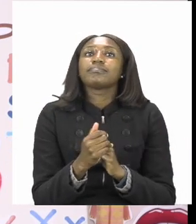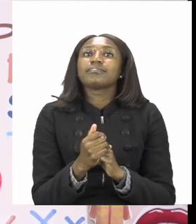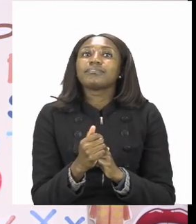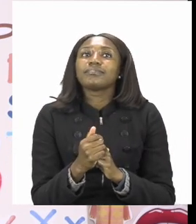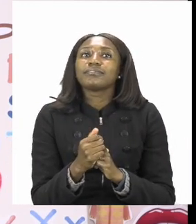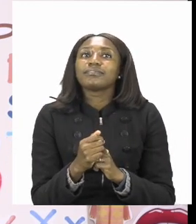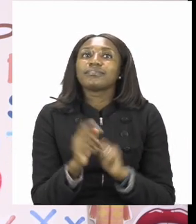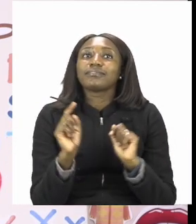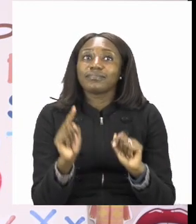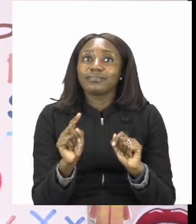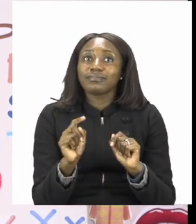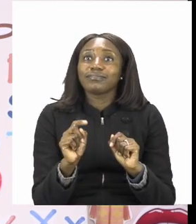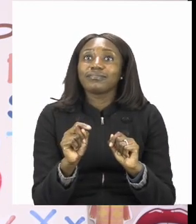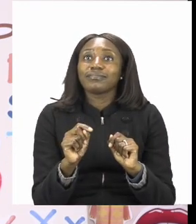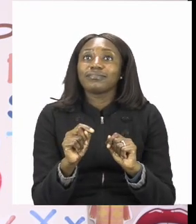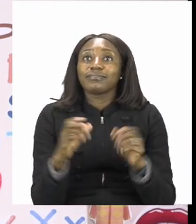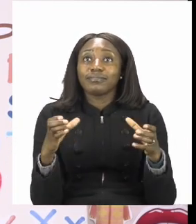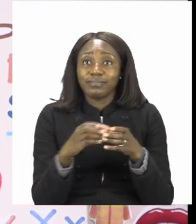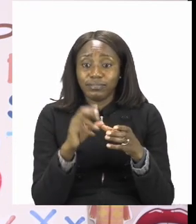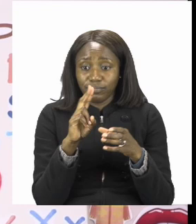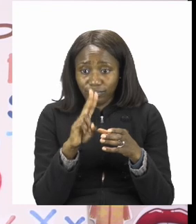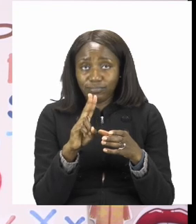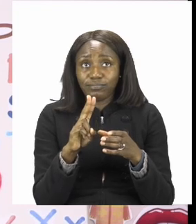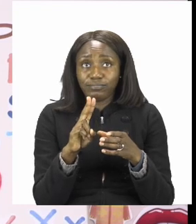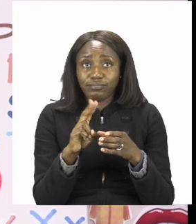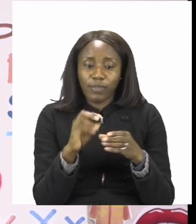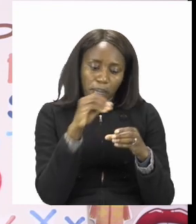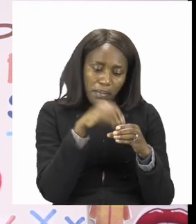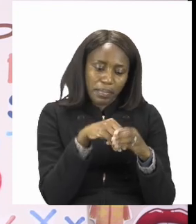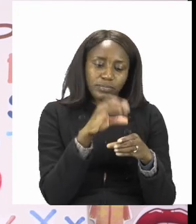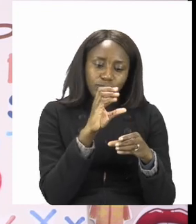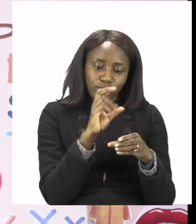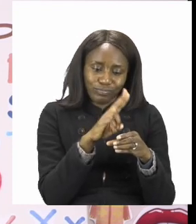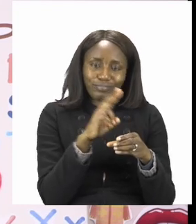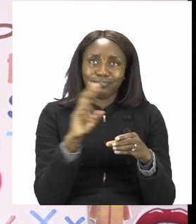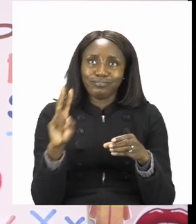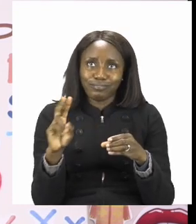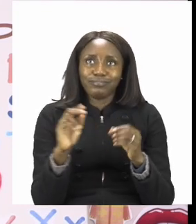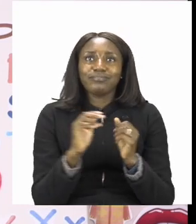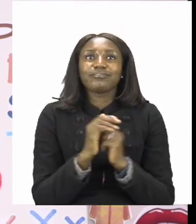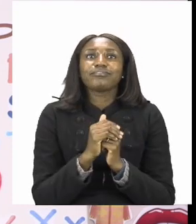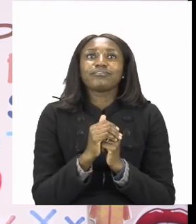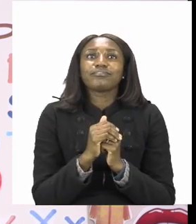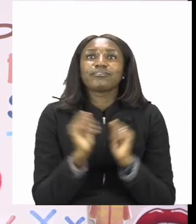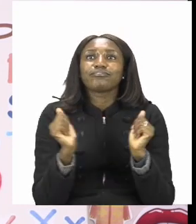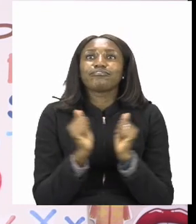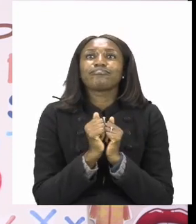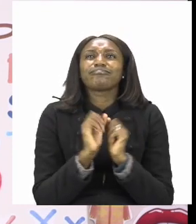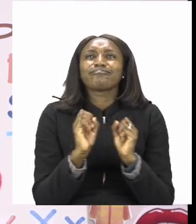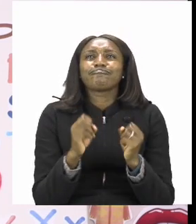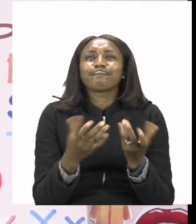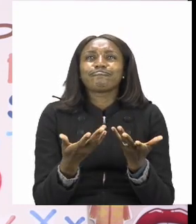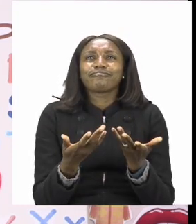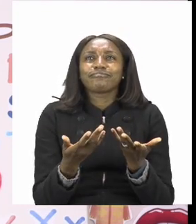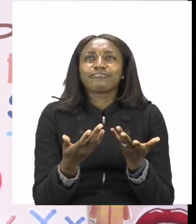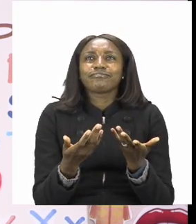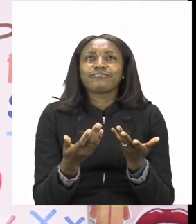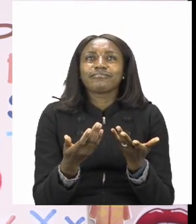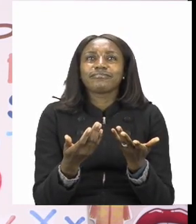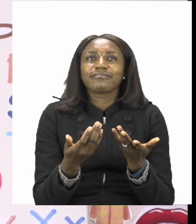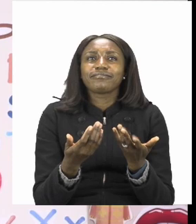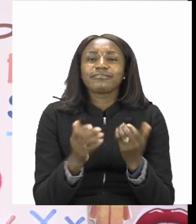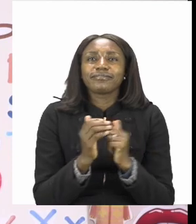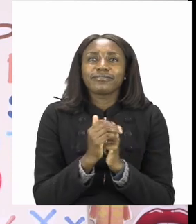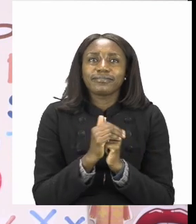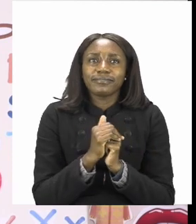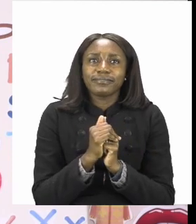we have put two groups of two it's now time for us to add everything together so that we can get